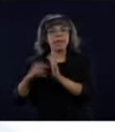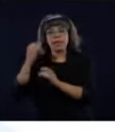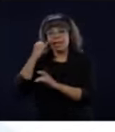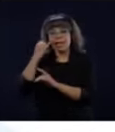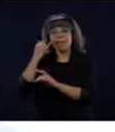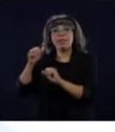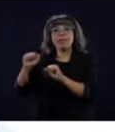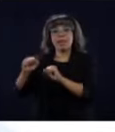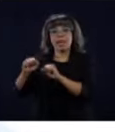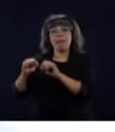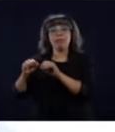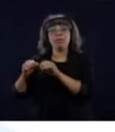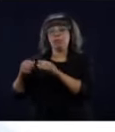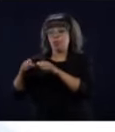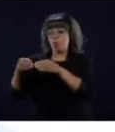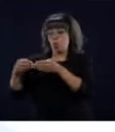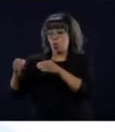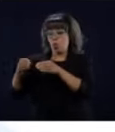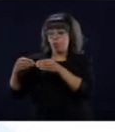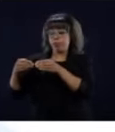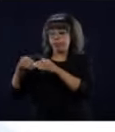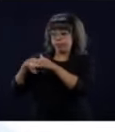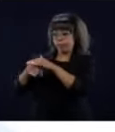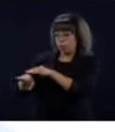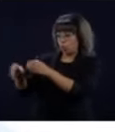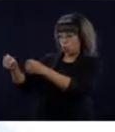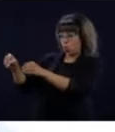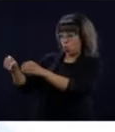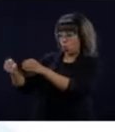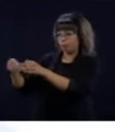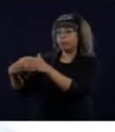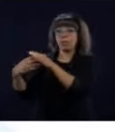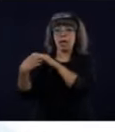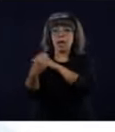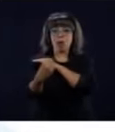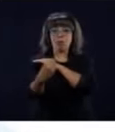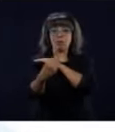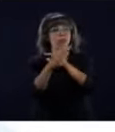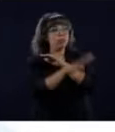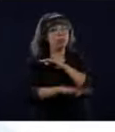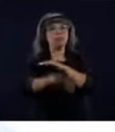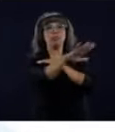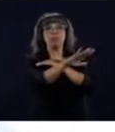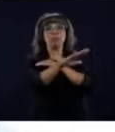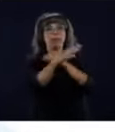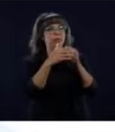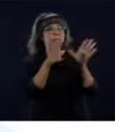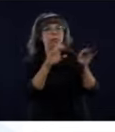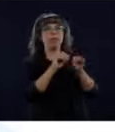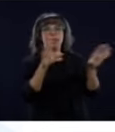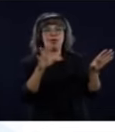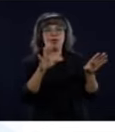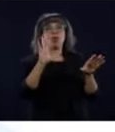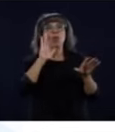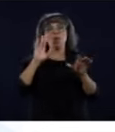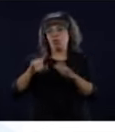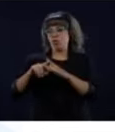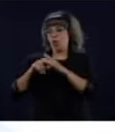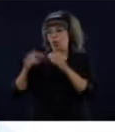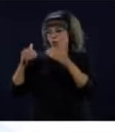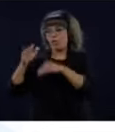also start reopening our civil engineering construction, road construction, and